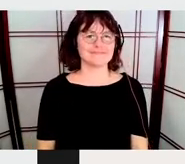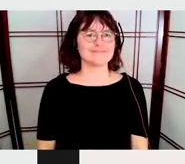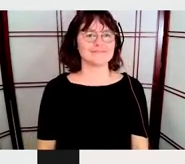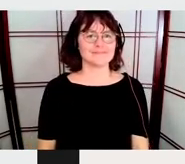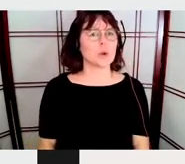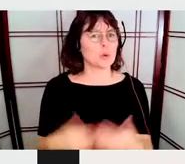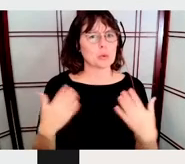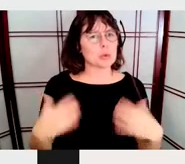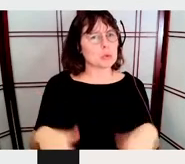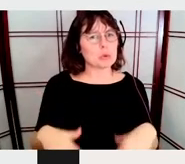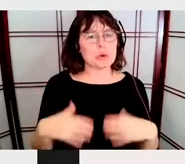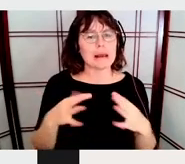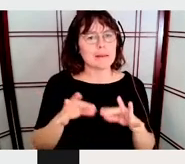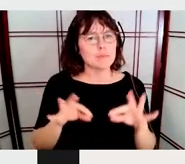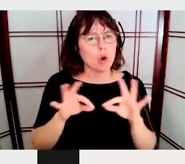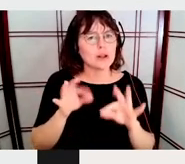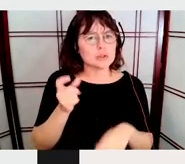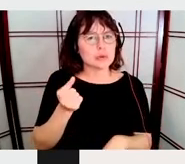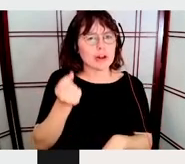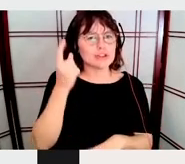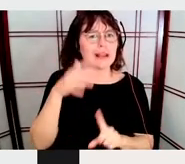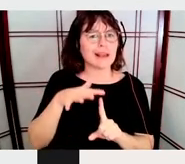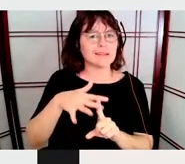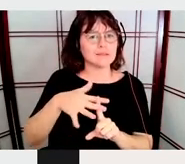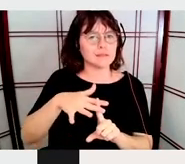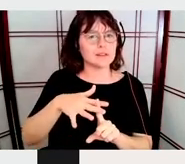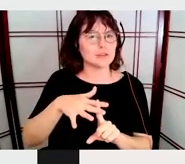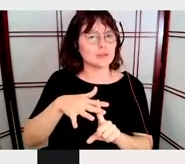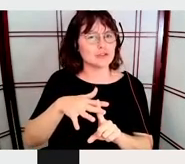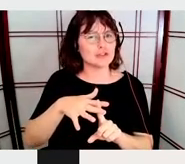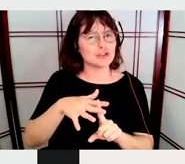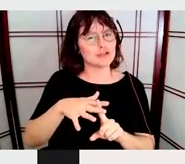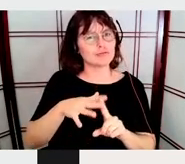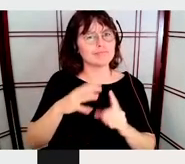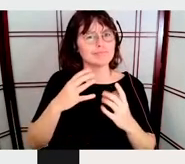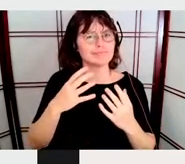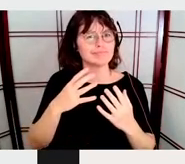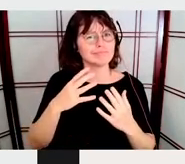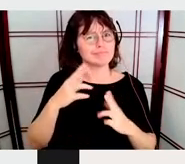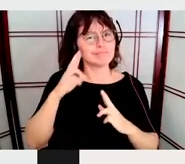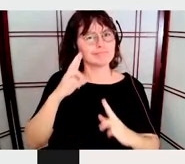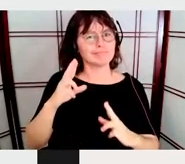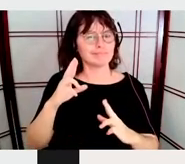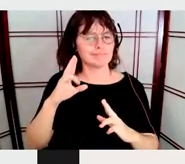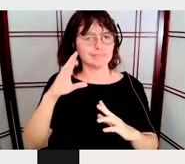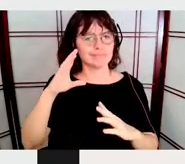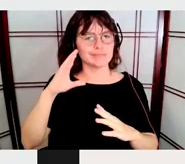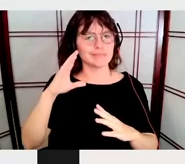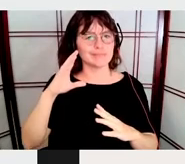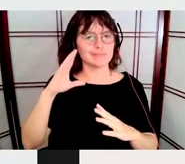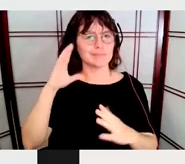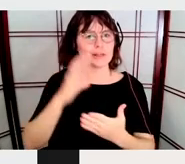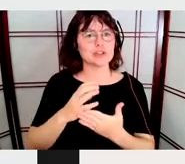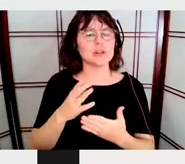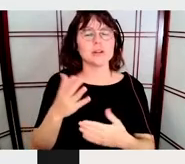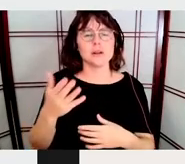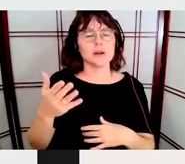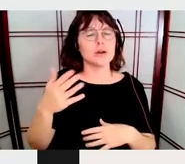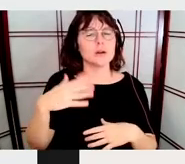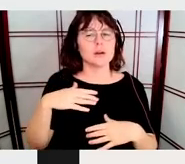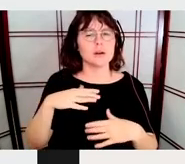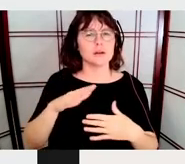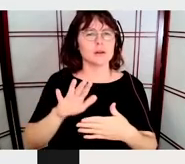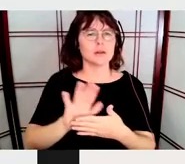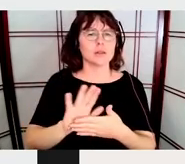ideas. This idea came to my mind after looking at a movie poster. I don't know, I actually don't recall